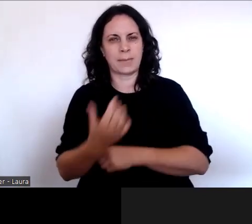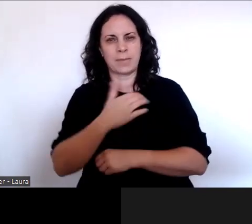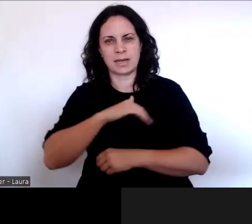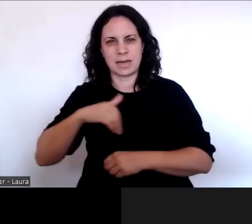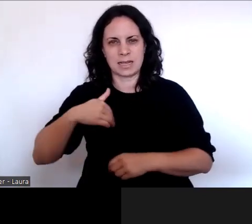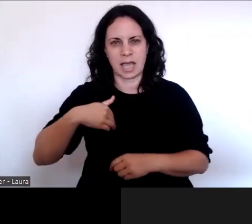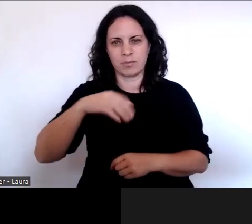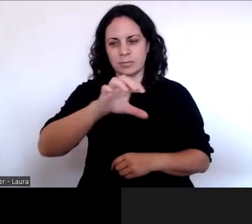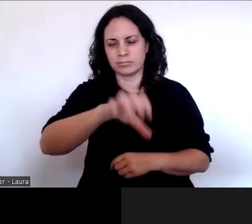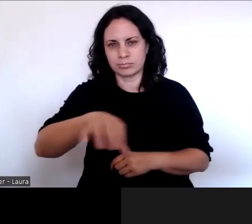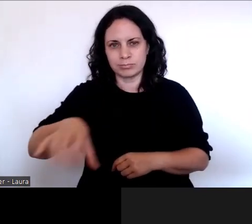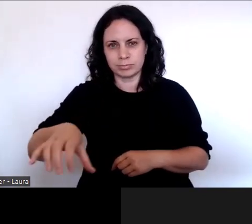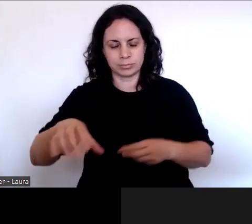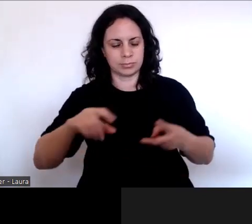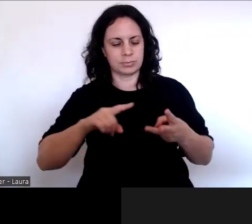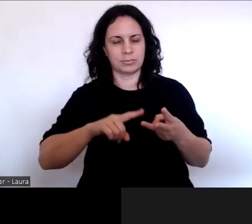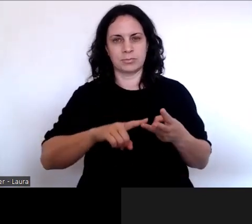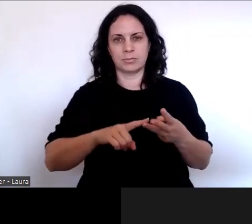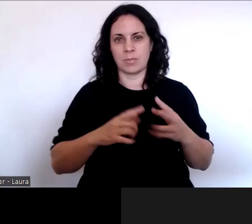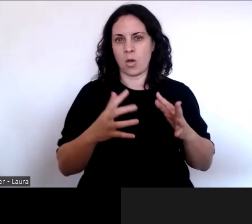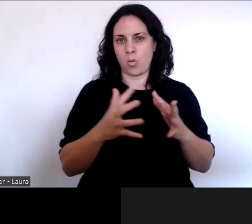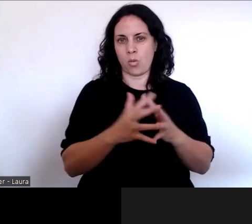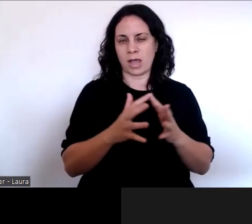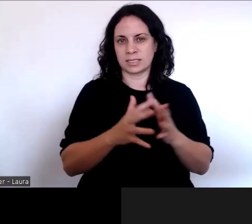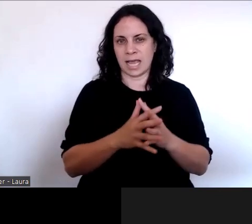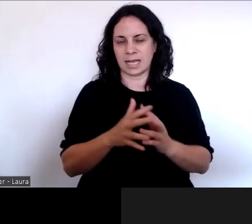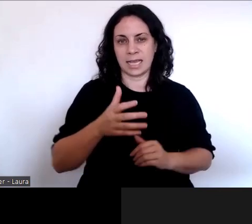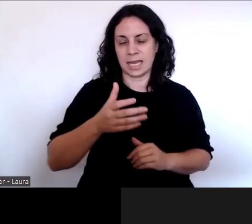Health Kaupapa Inquiry.